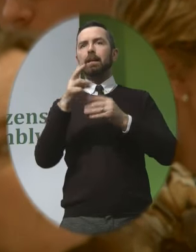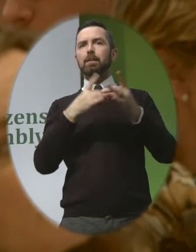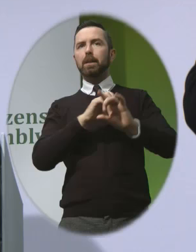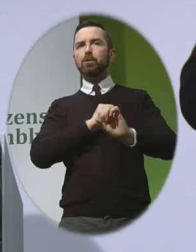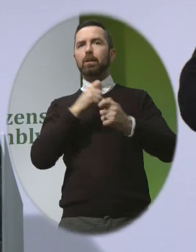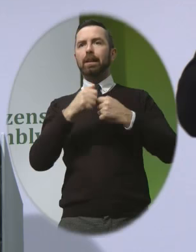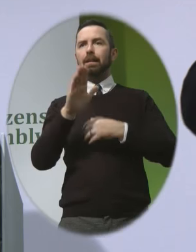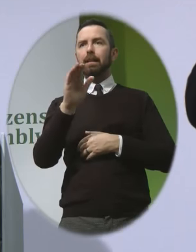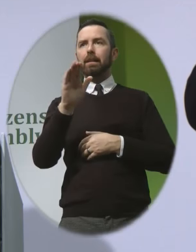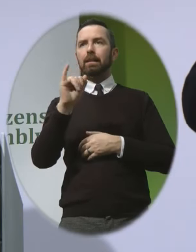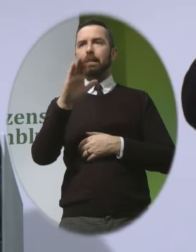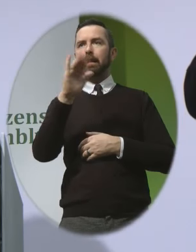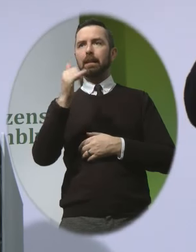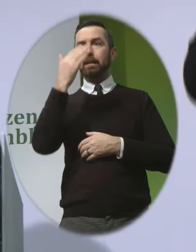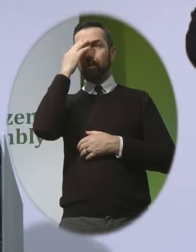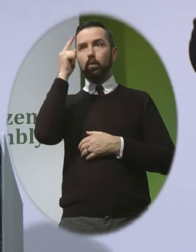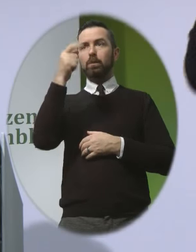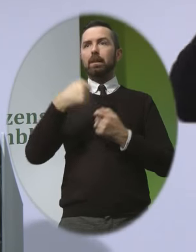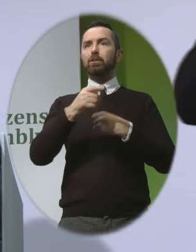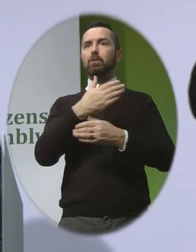make sure that little Lily knew she was loved